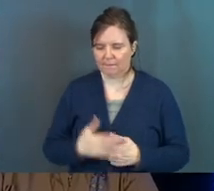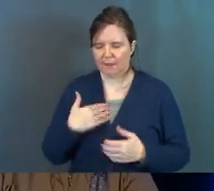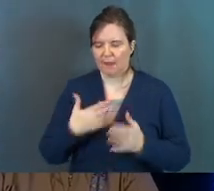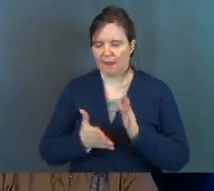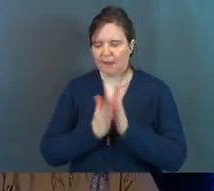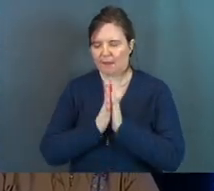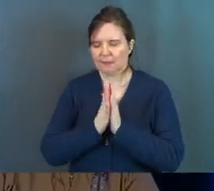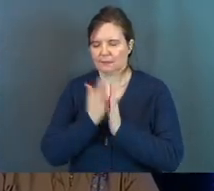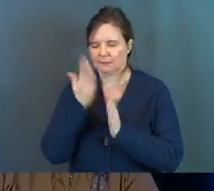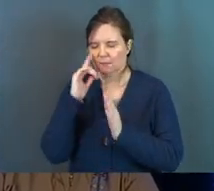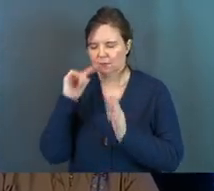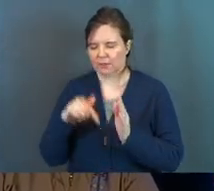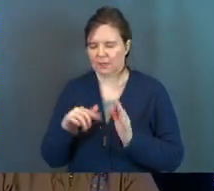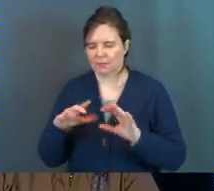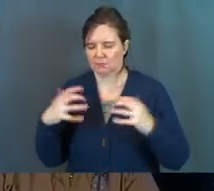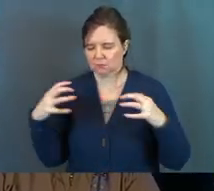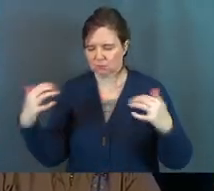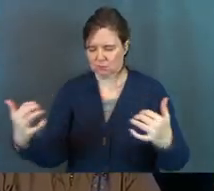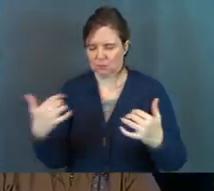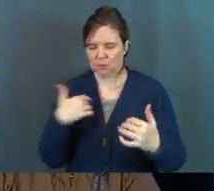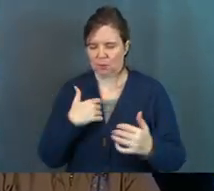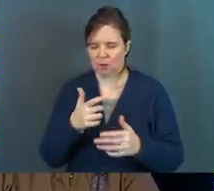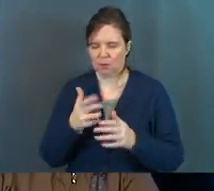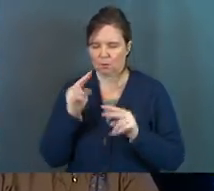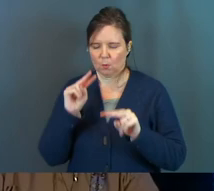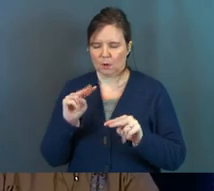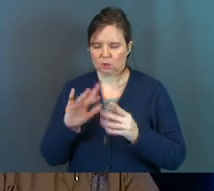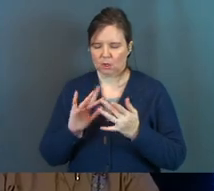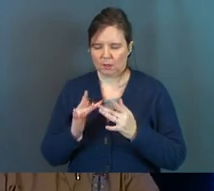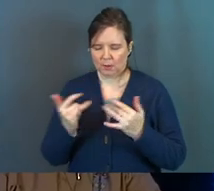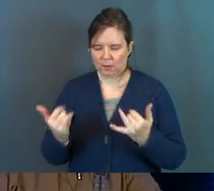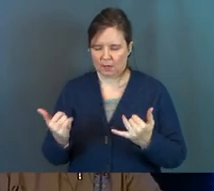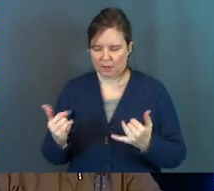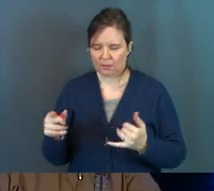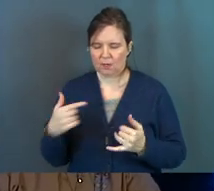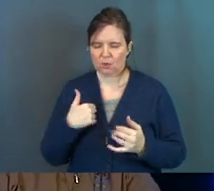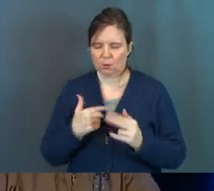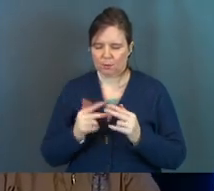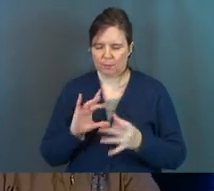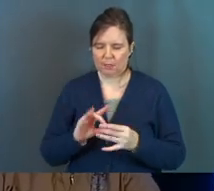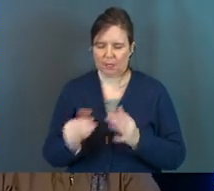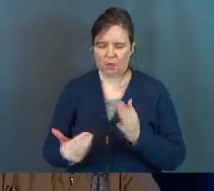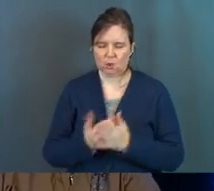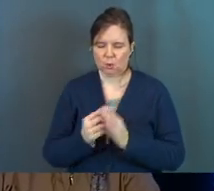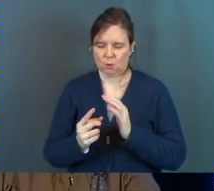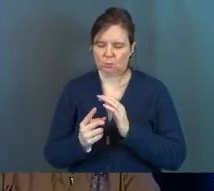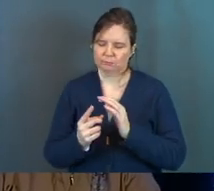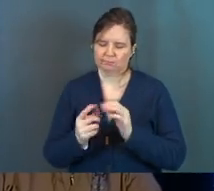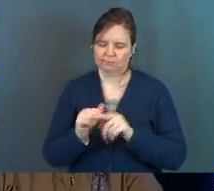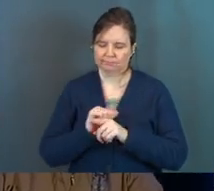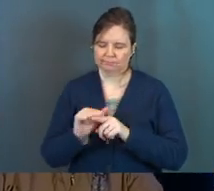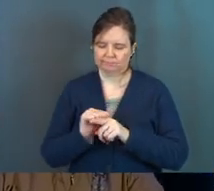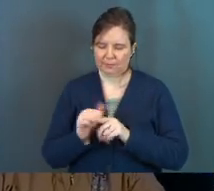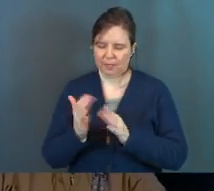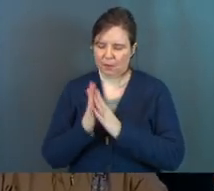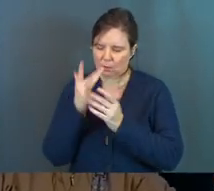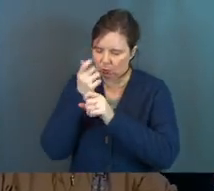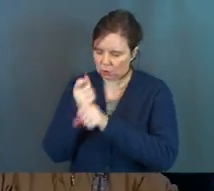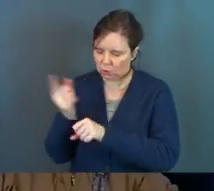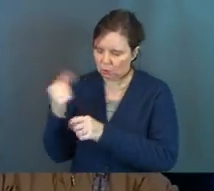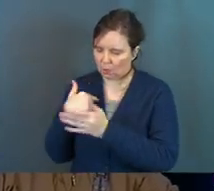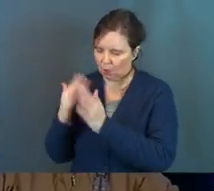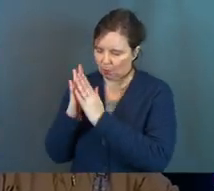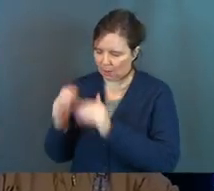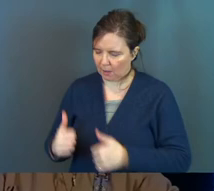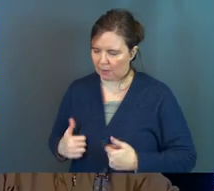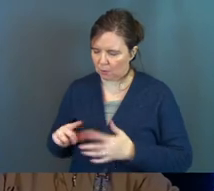I ask, God, for this congregation, even the ones watching online right now, that you would build a new discipline into our prayer life. That we would trust you